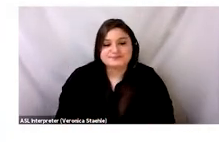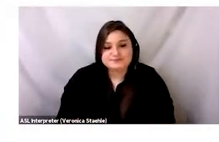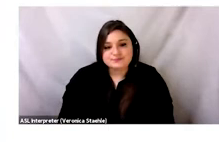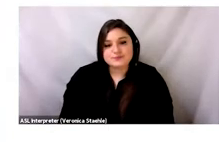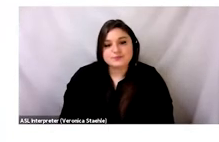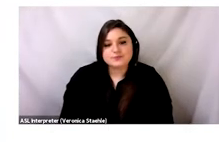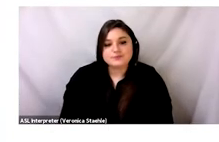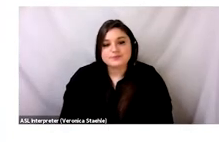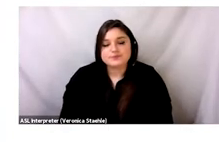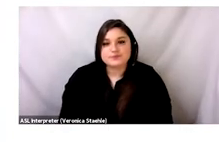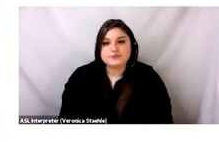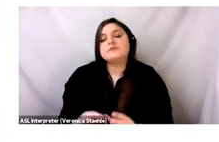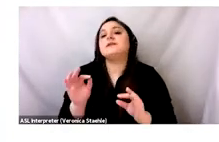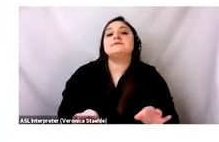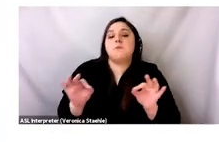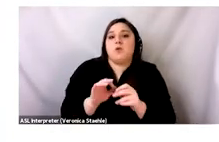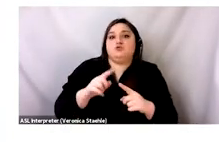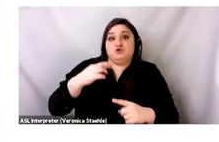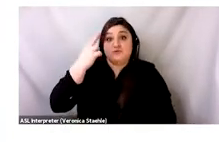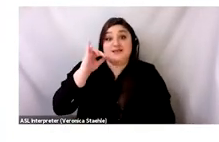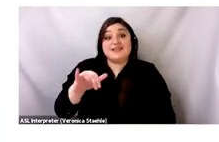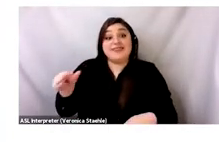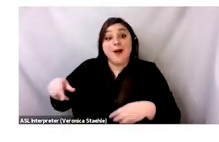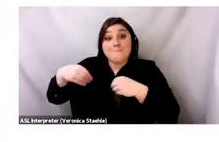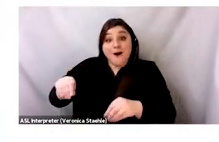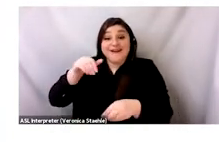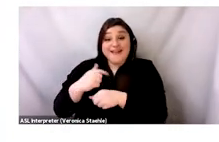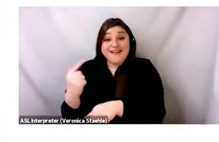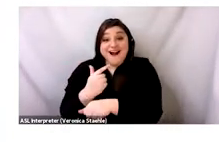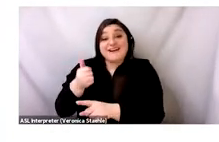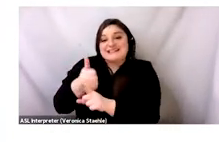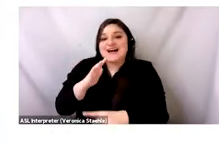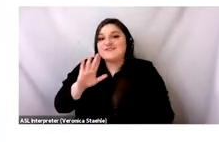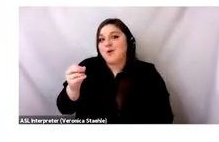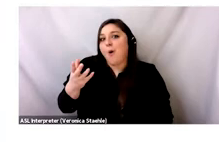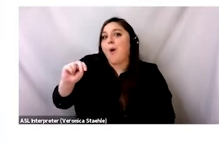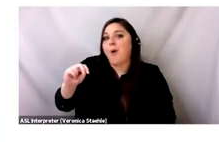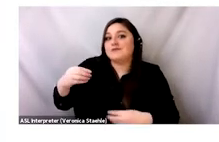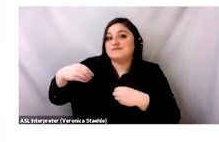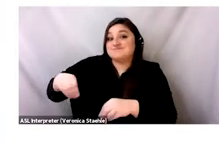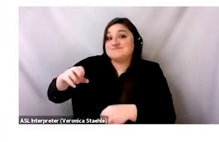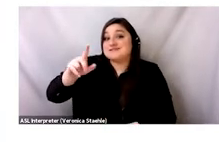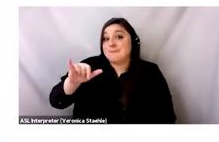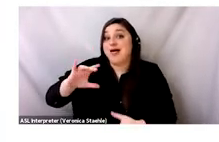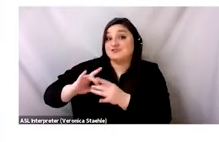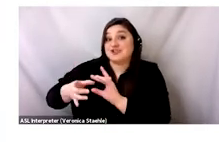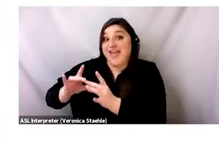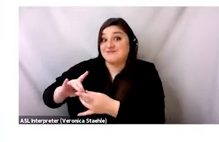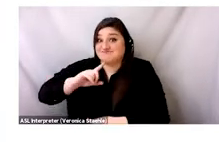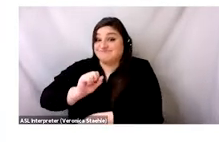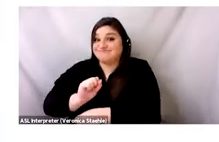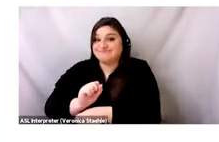because the secondhand clothing economy is a supply chain. And it is the primary supply chain for millions of people around the world.